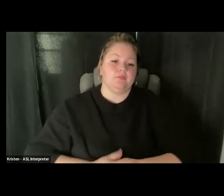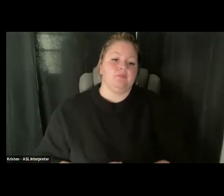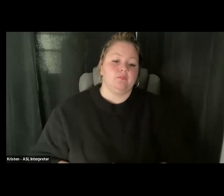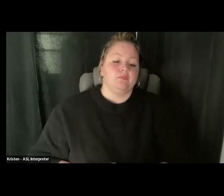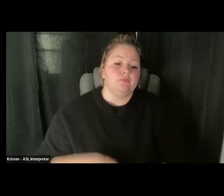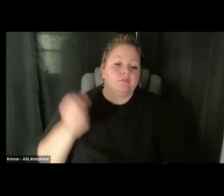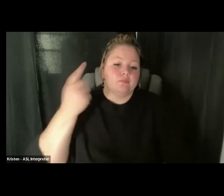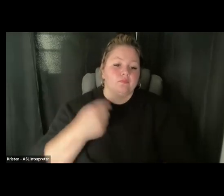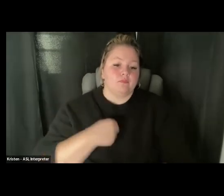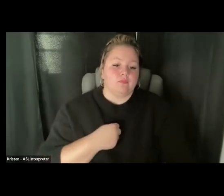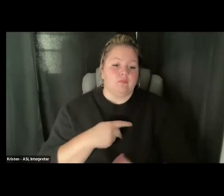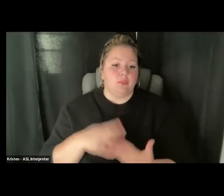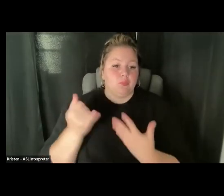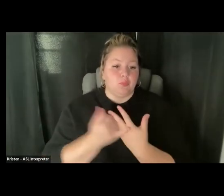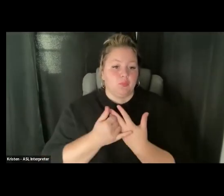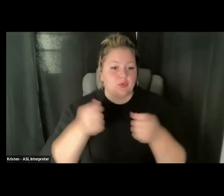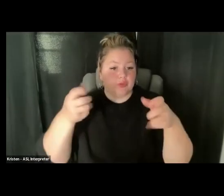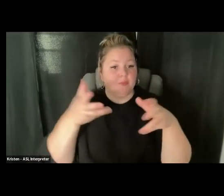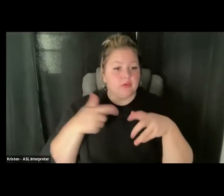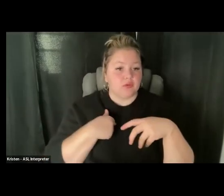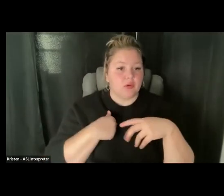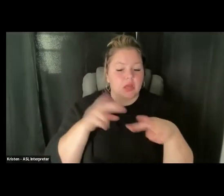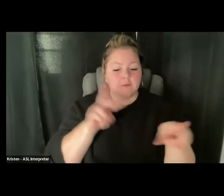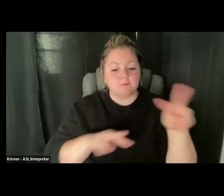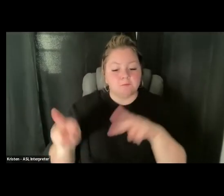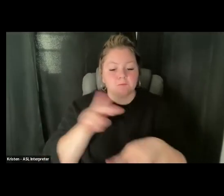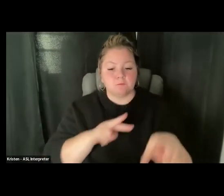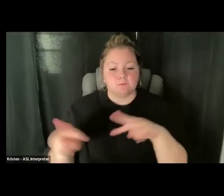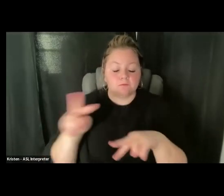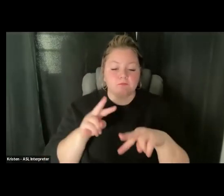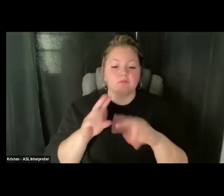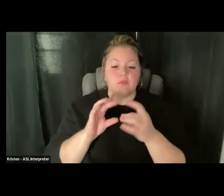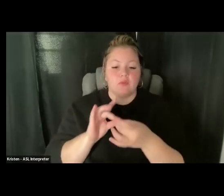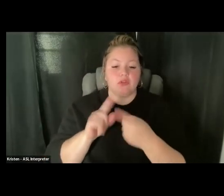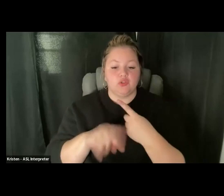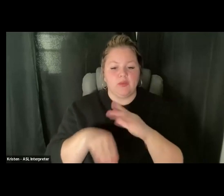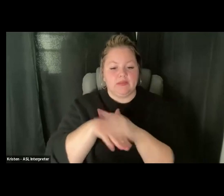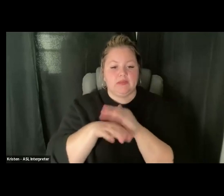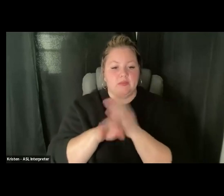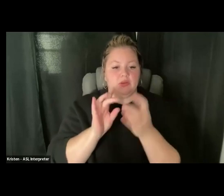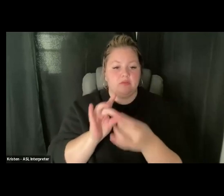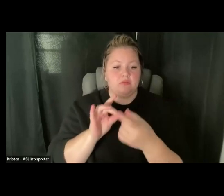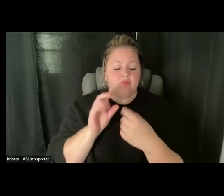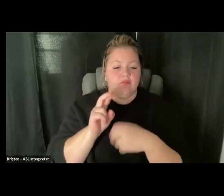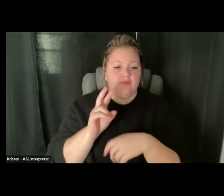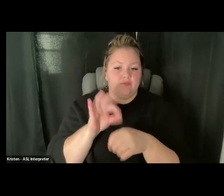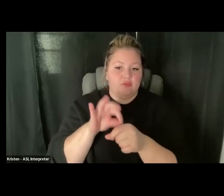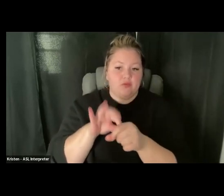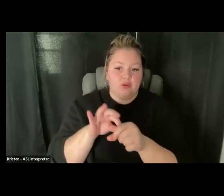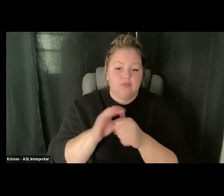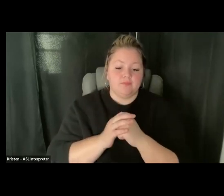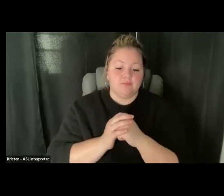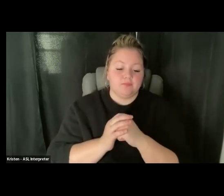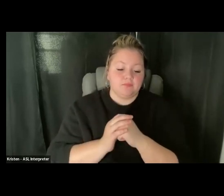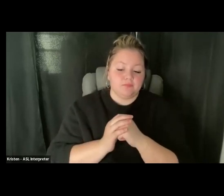manager, so I oversee many aspects of the accessible side of voting. As I mentioned, I do